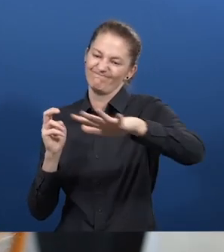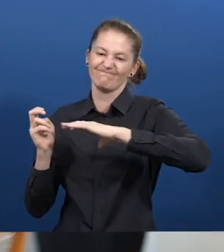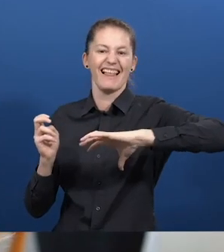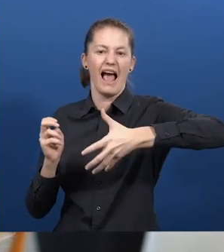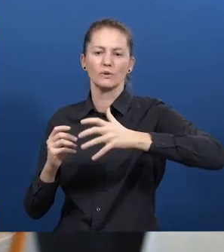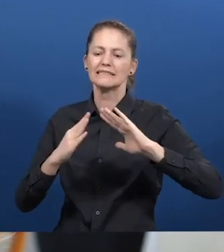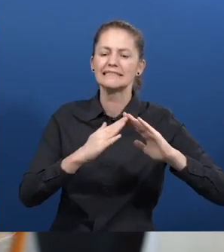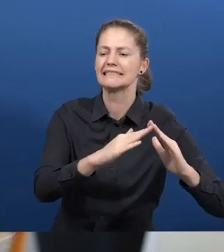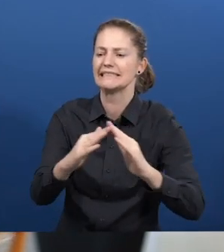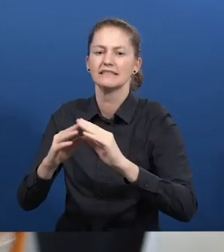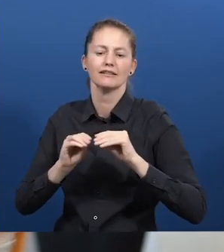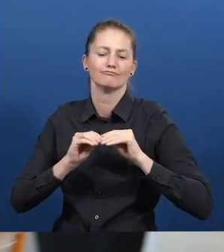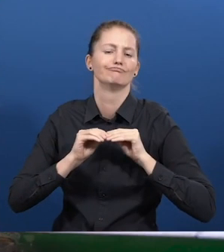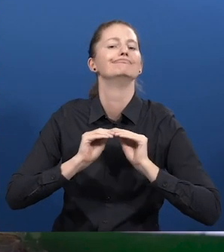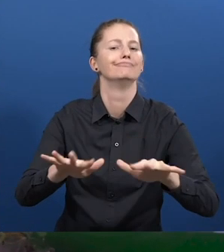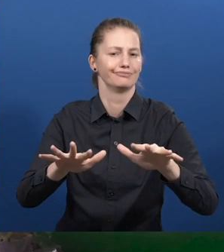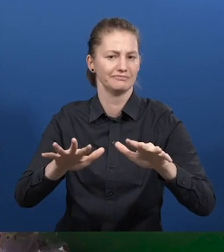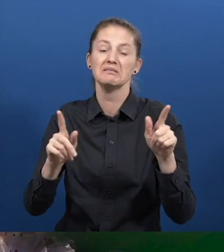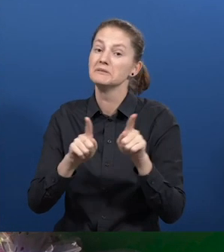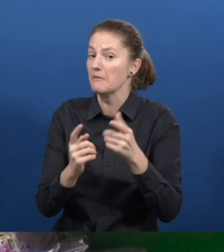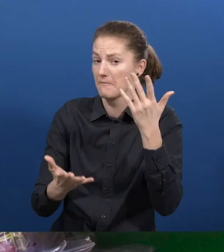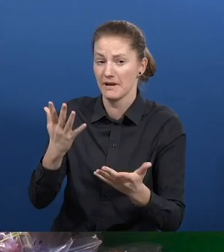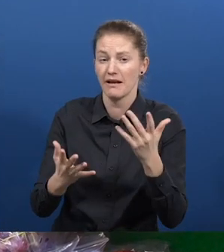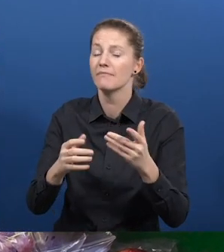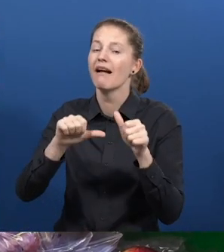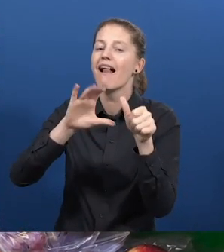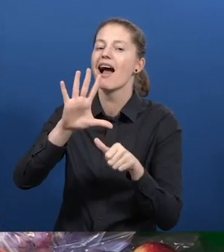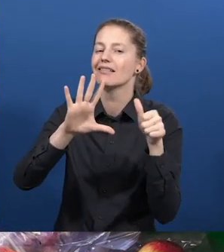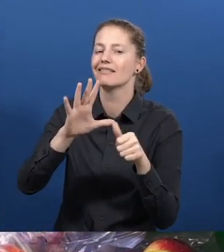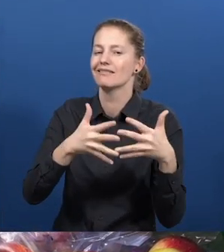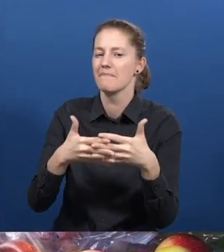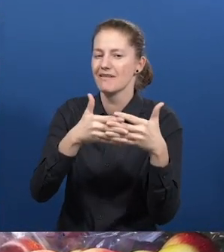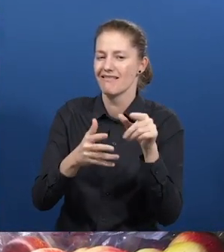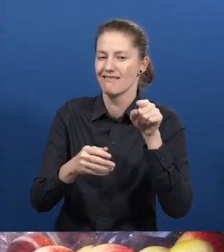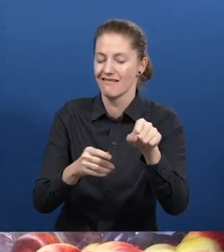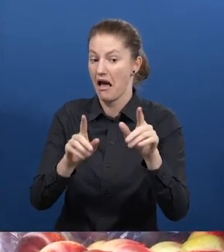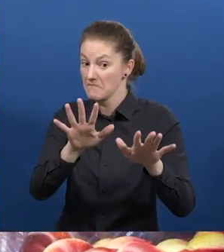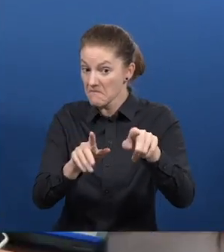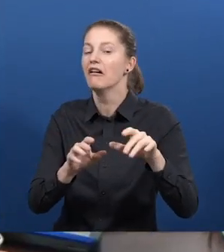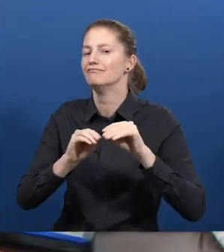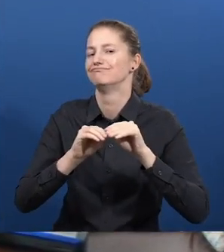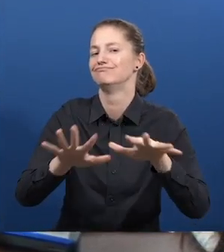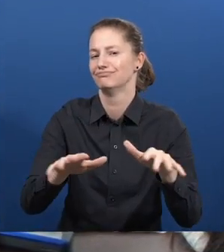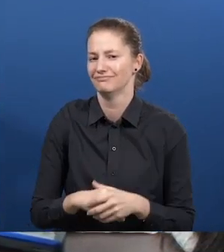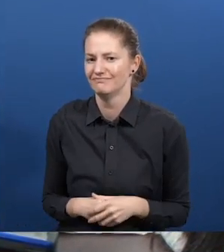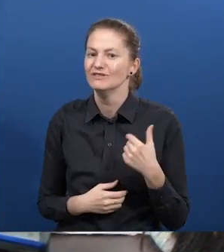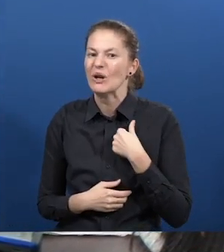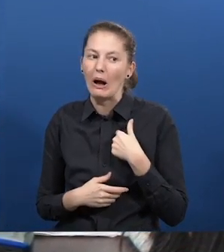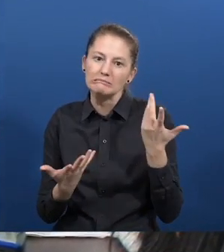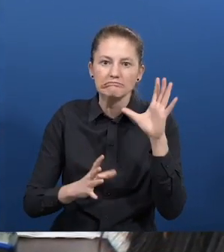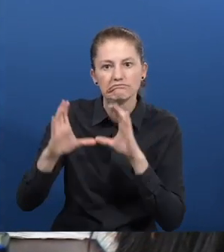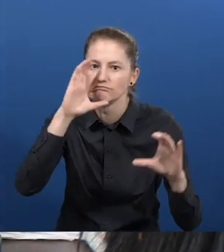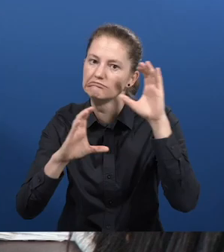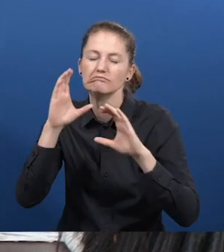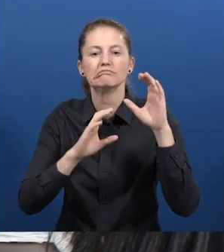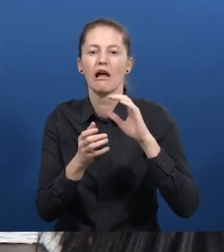America with similar work contexts. Therefore, we are looking for local partners and international cooperation to help us